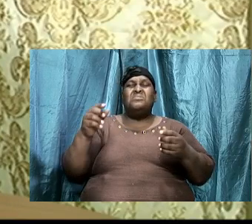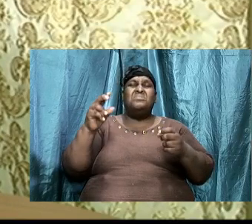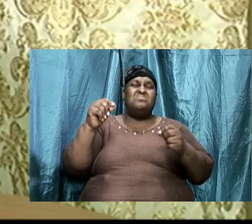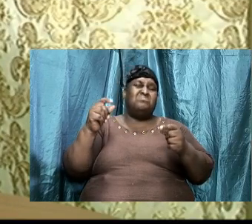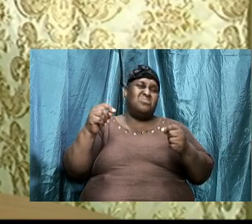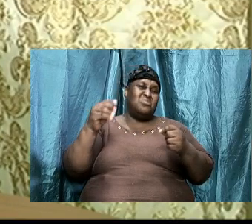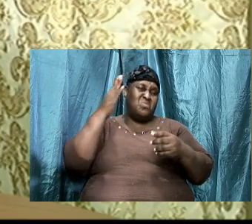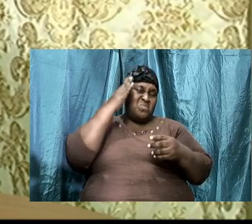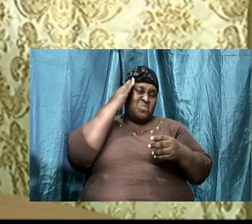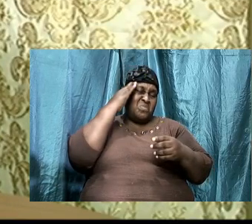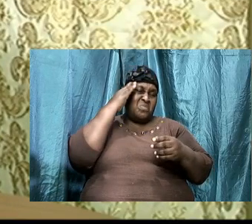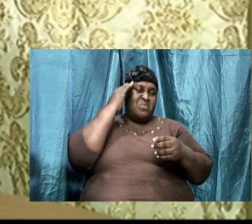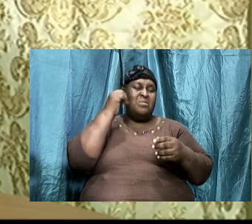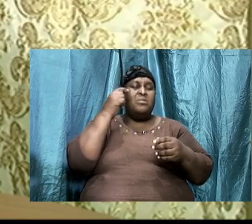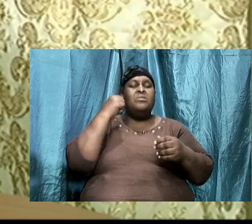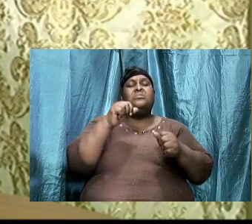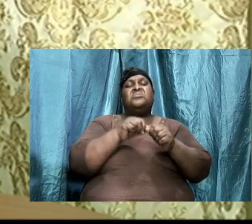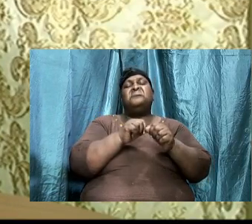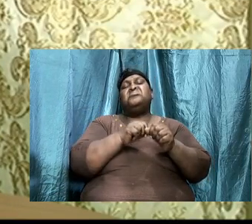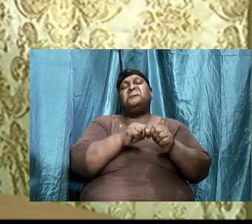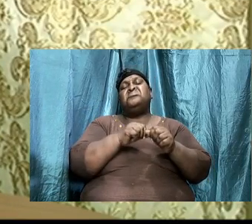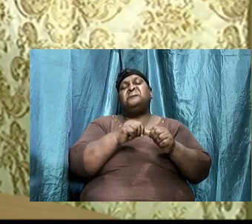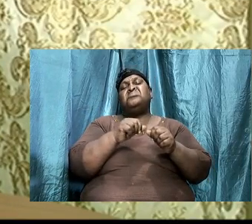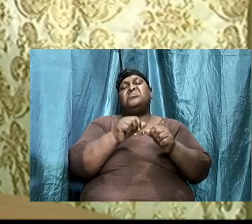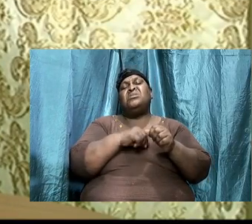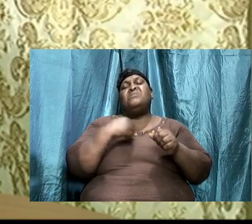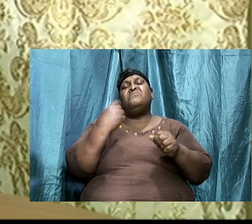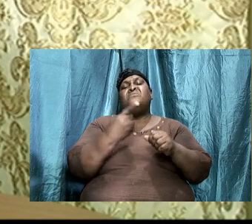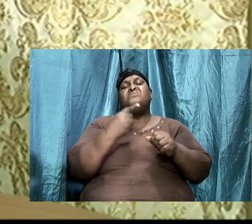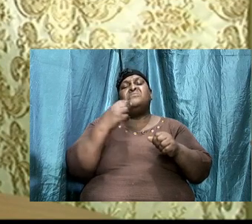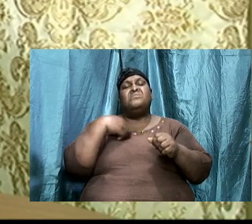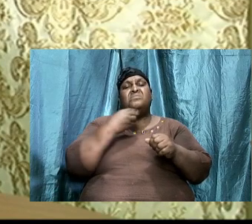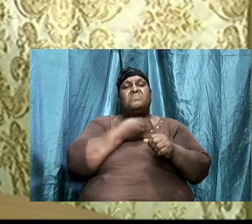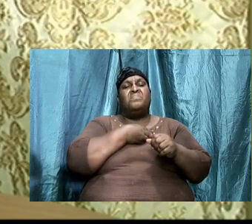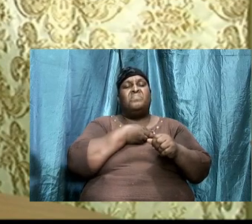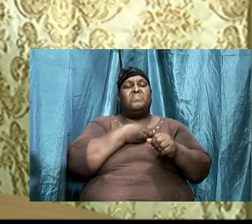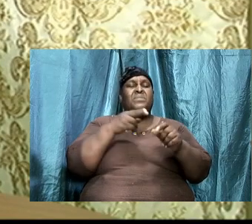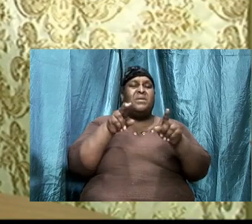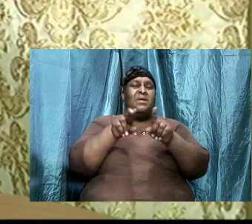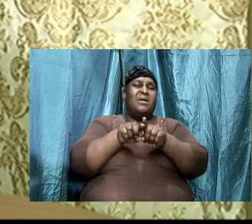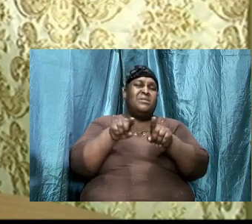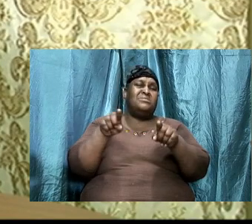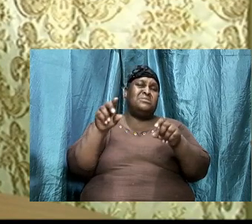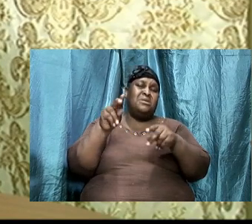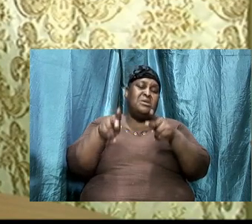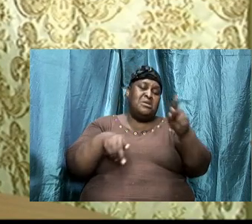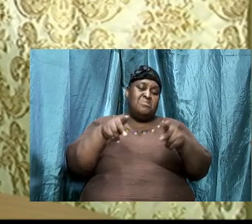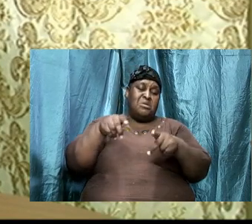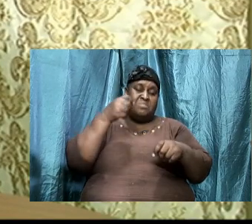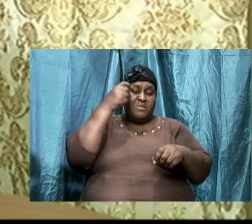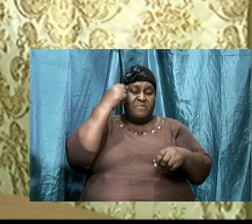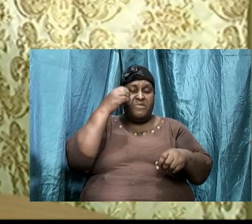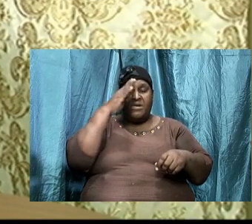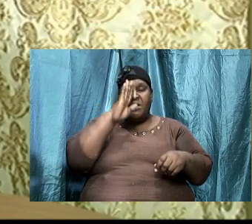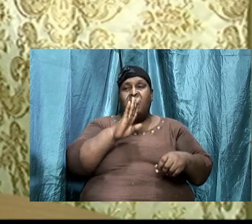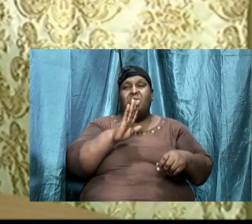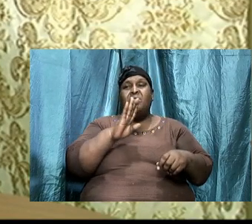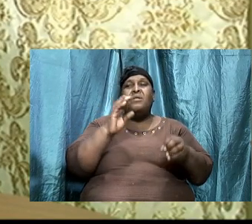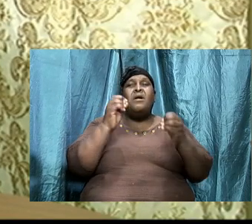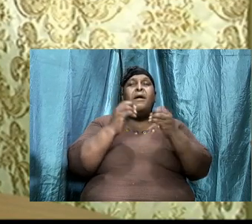this time, as people of God, we are to be more concerned about